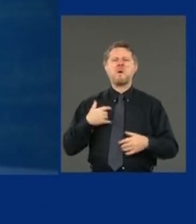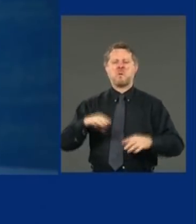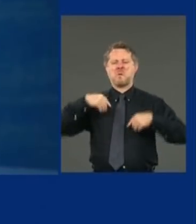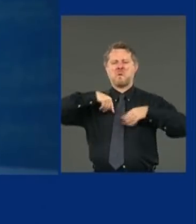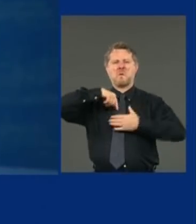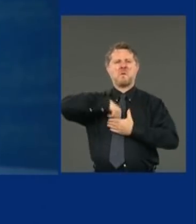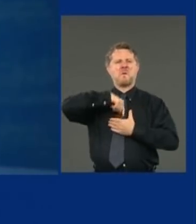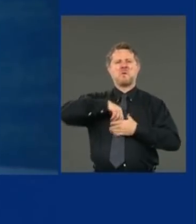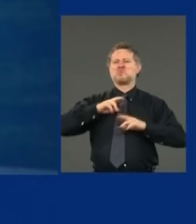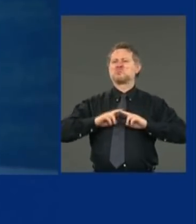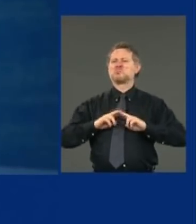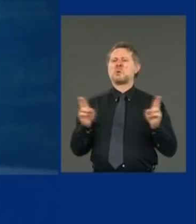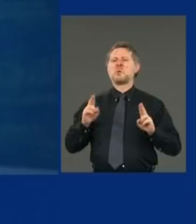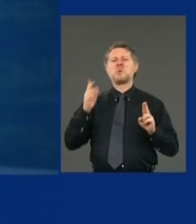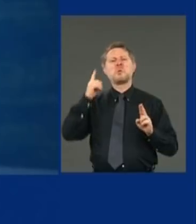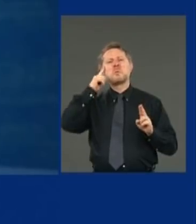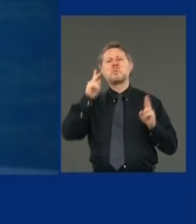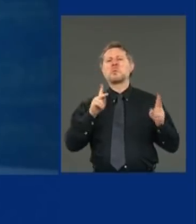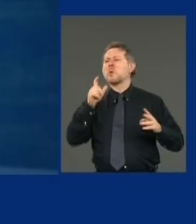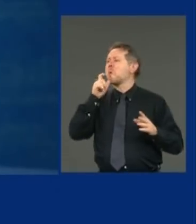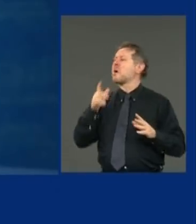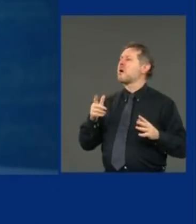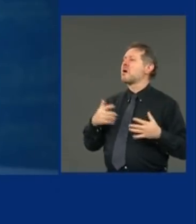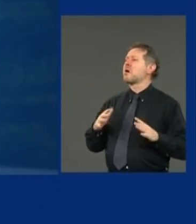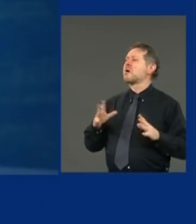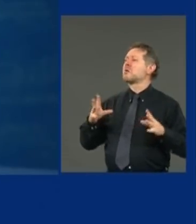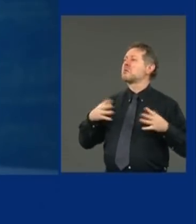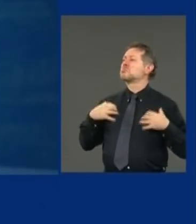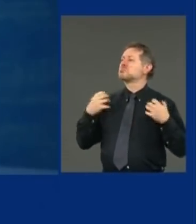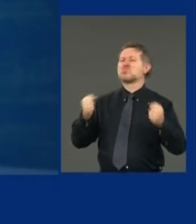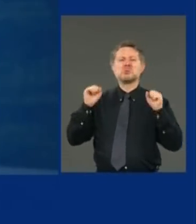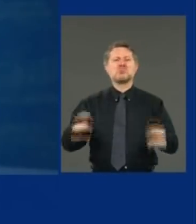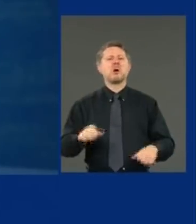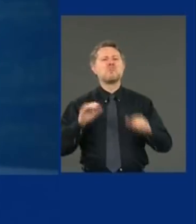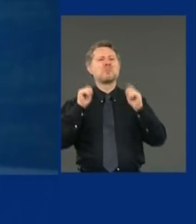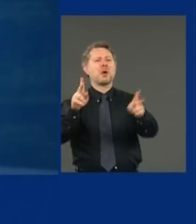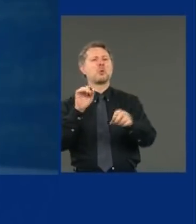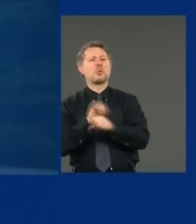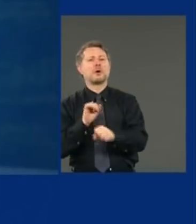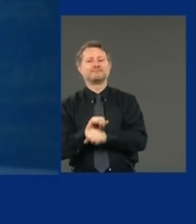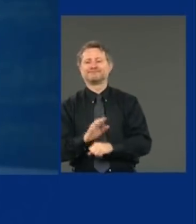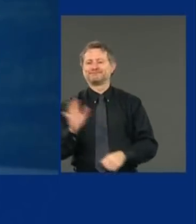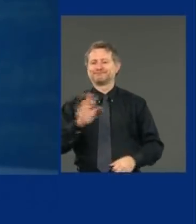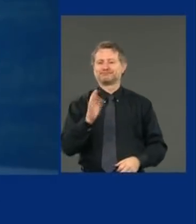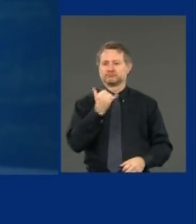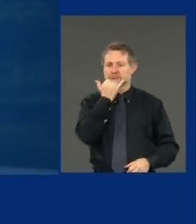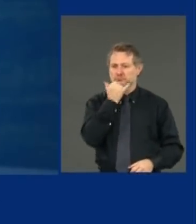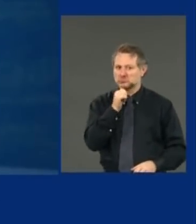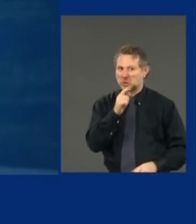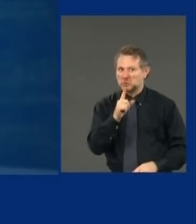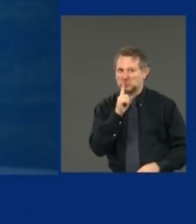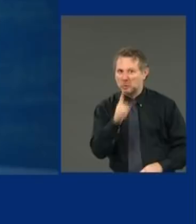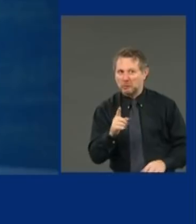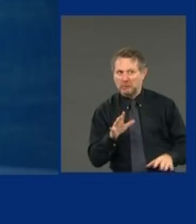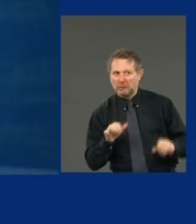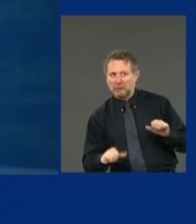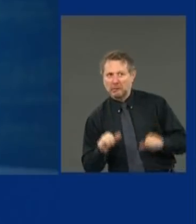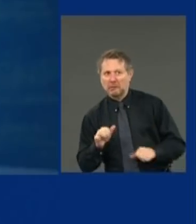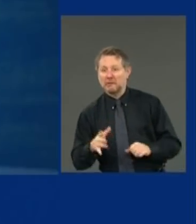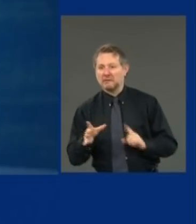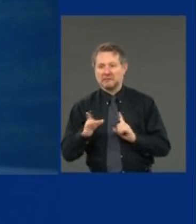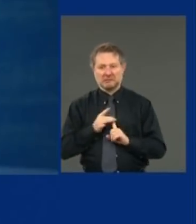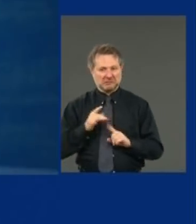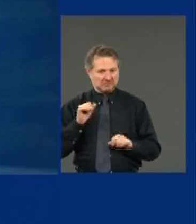work, people who had the virus and now have the antibodies. Now they're not so sure if you're immune if you have the antibodies.